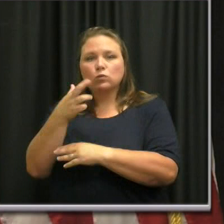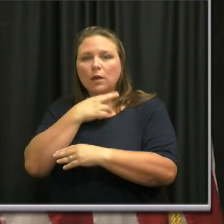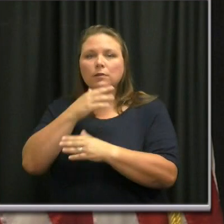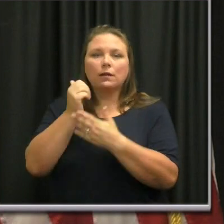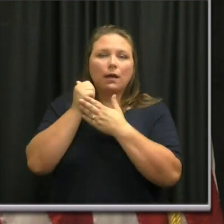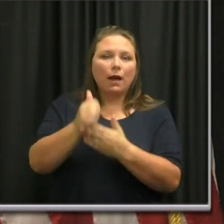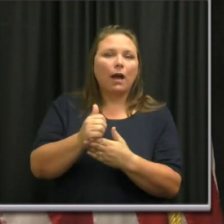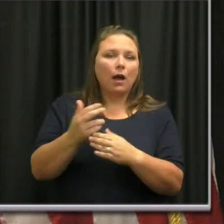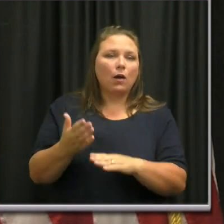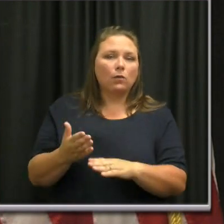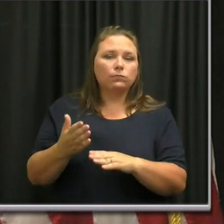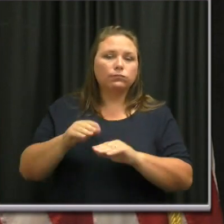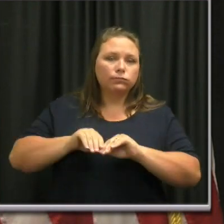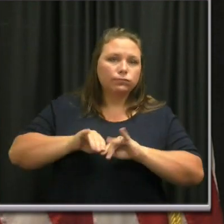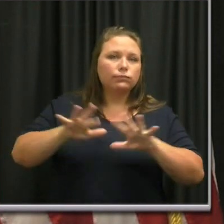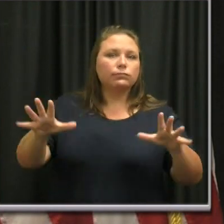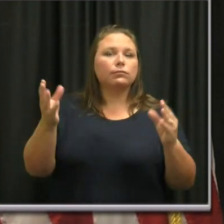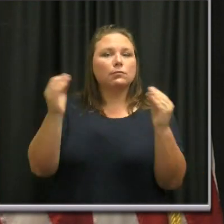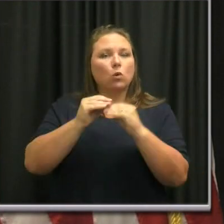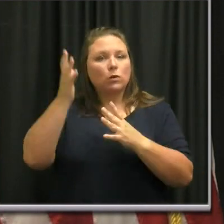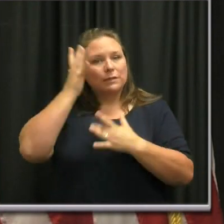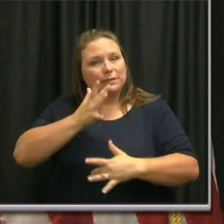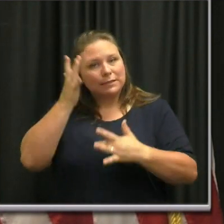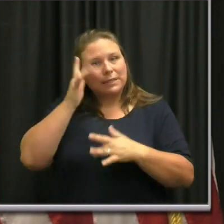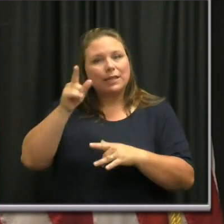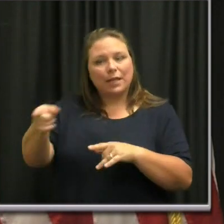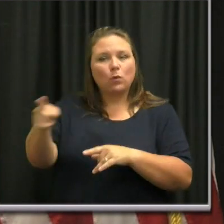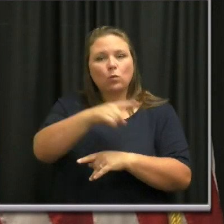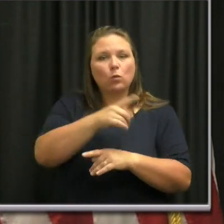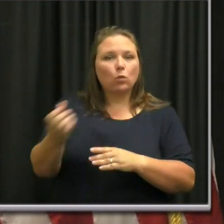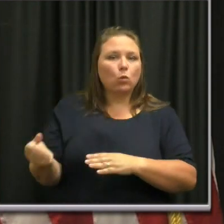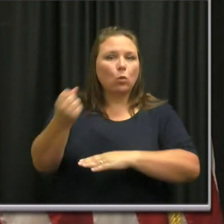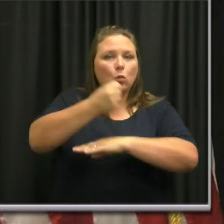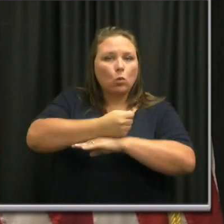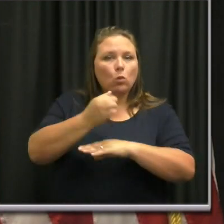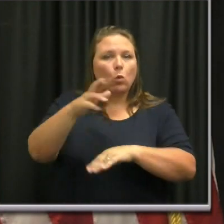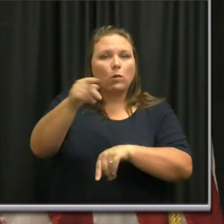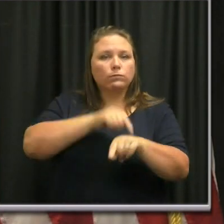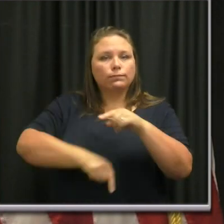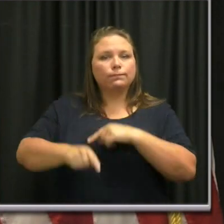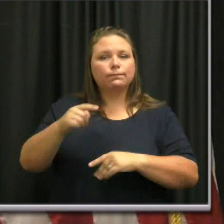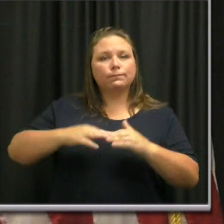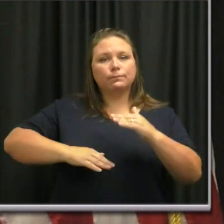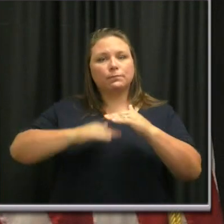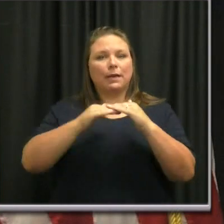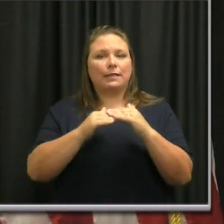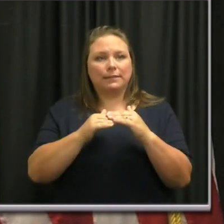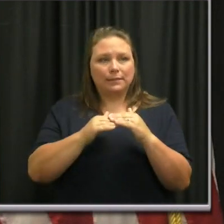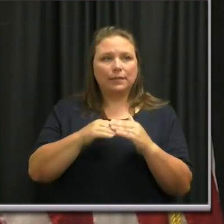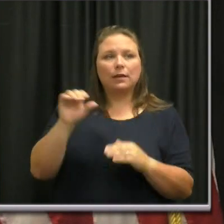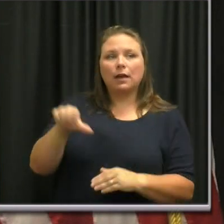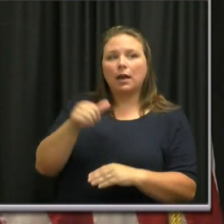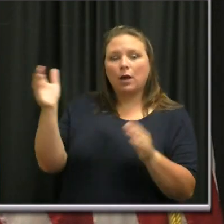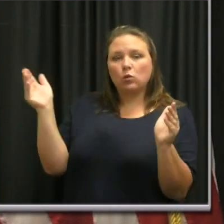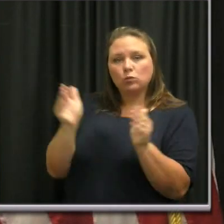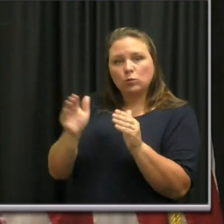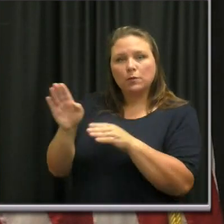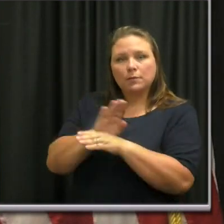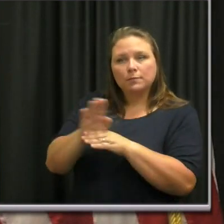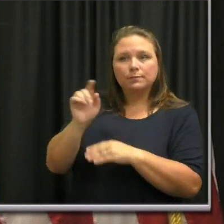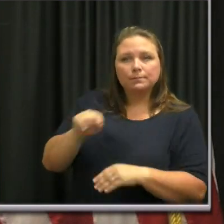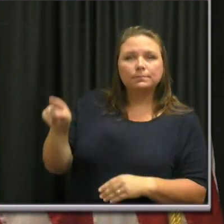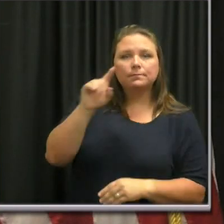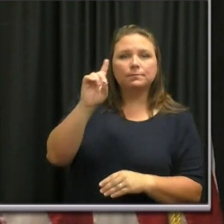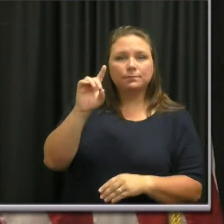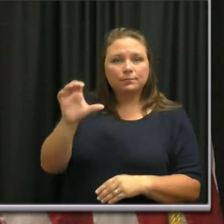were either temporarily closed or moved back to phase one capacities. The majority of other small businesses in Davidson County